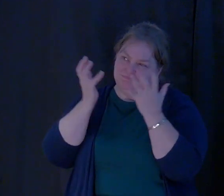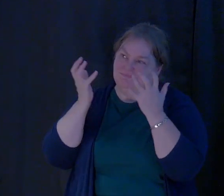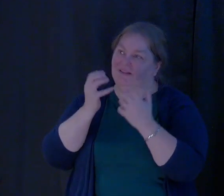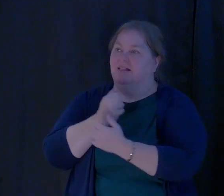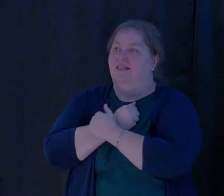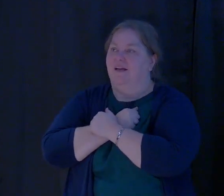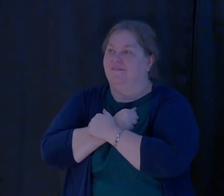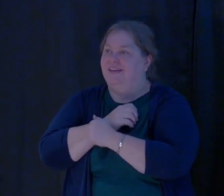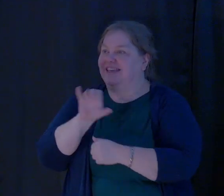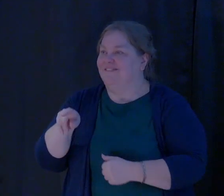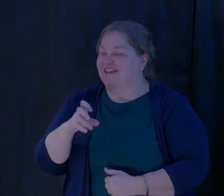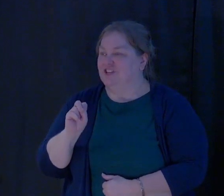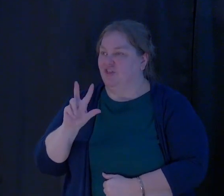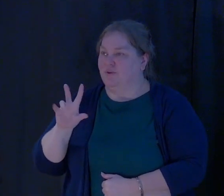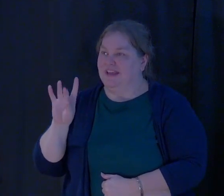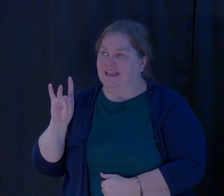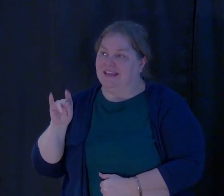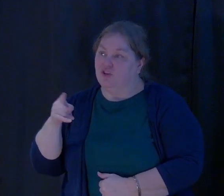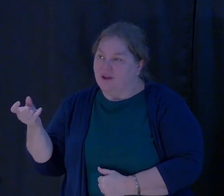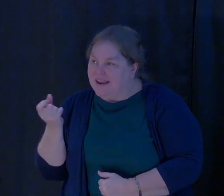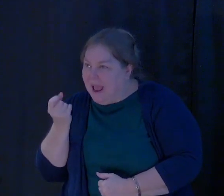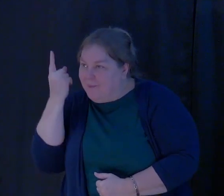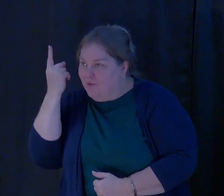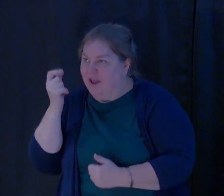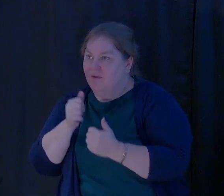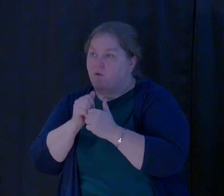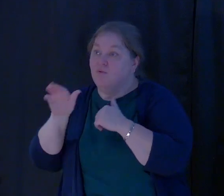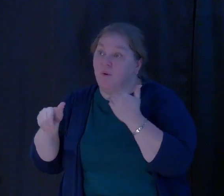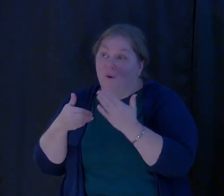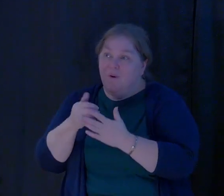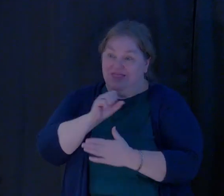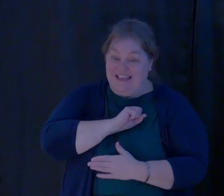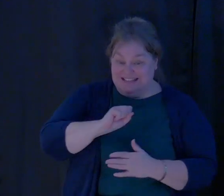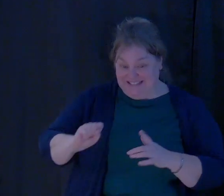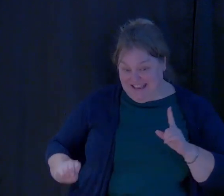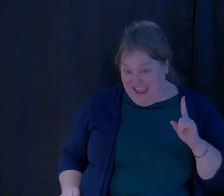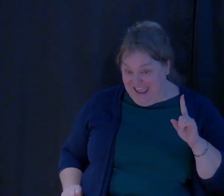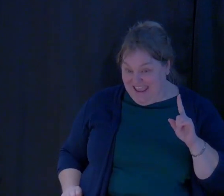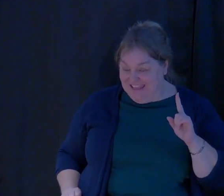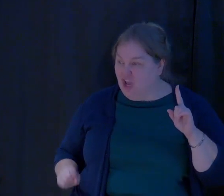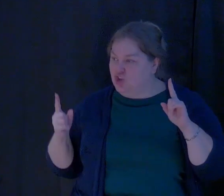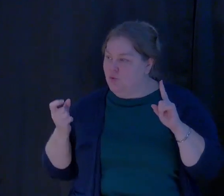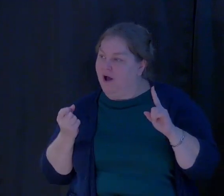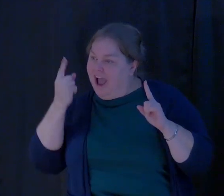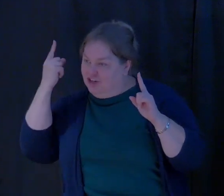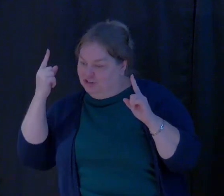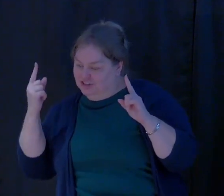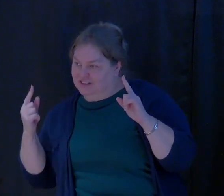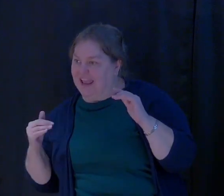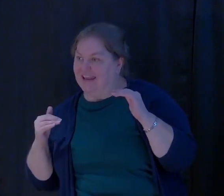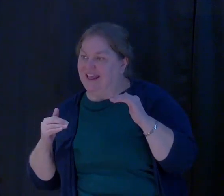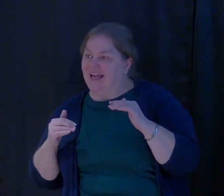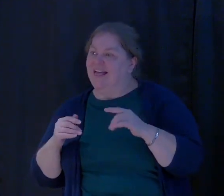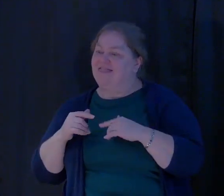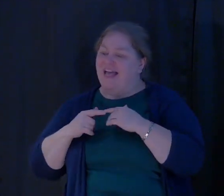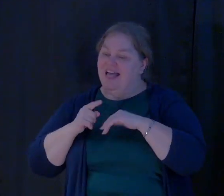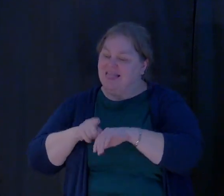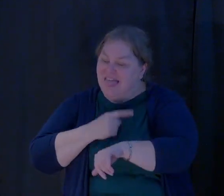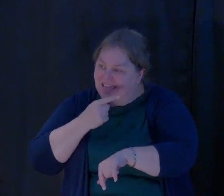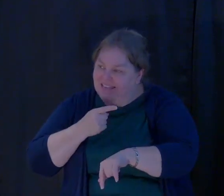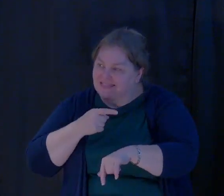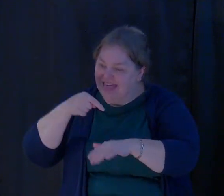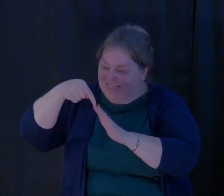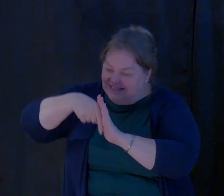may be able to comprehend with all the saints what is width and length and depth and height of his